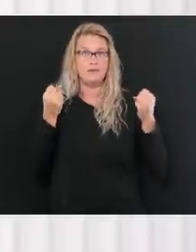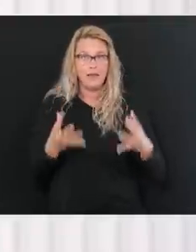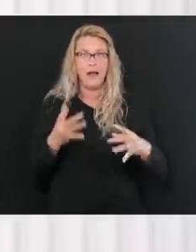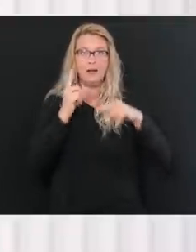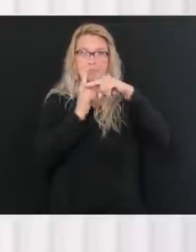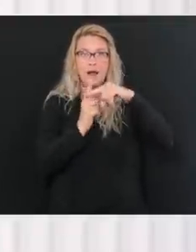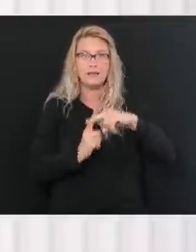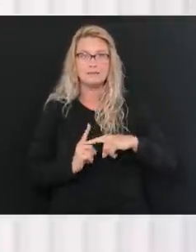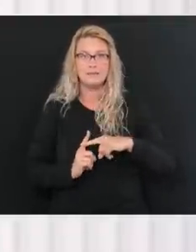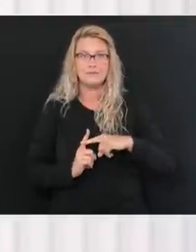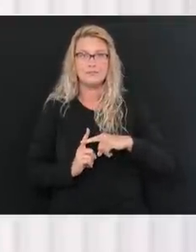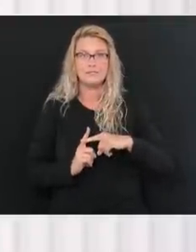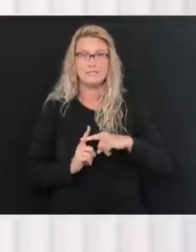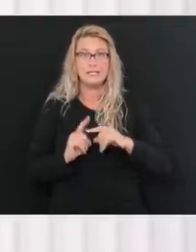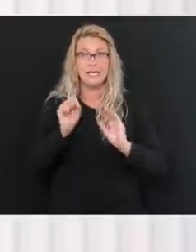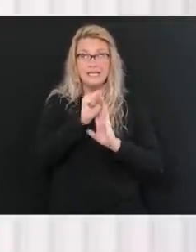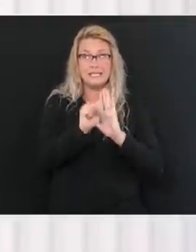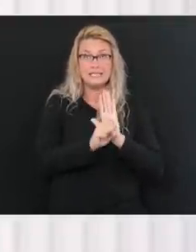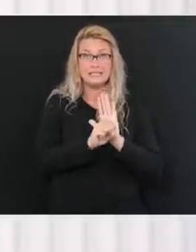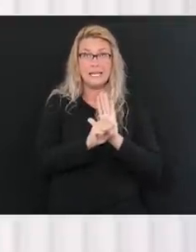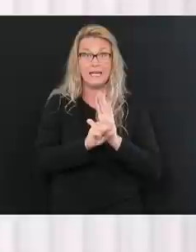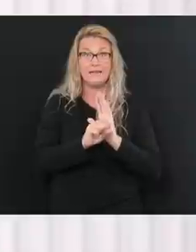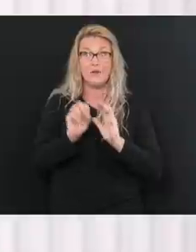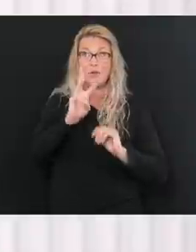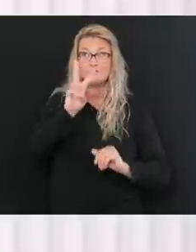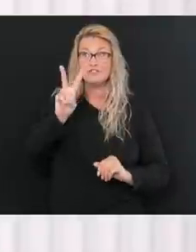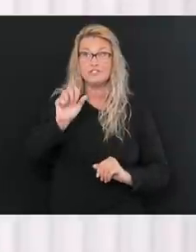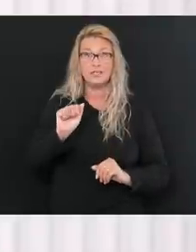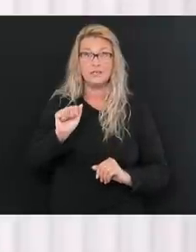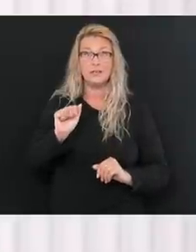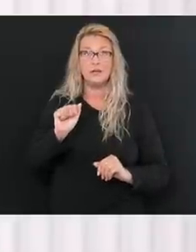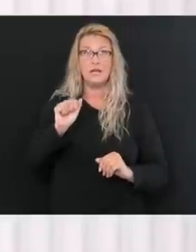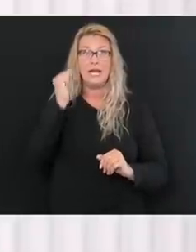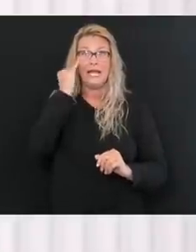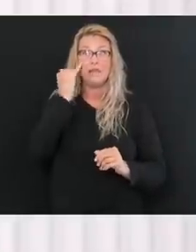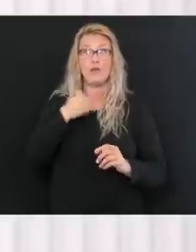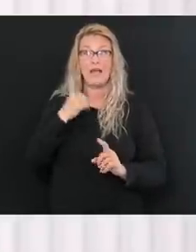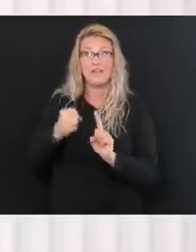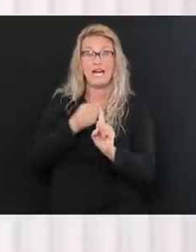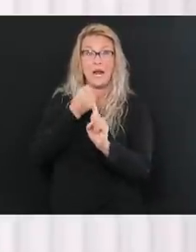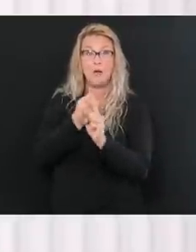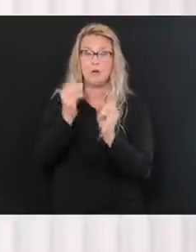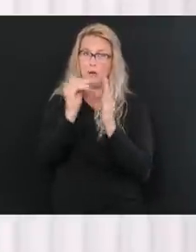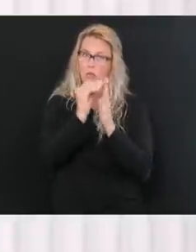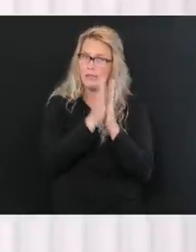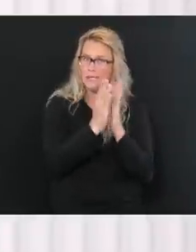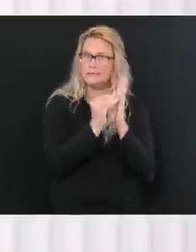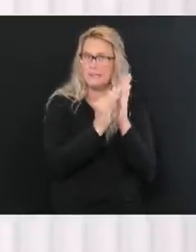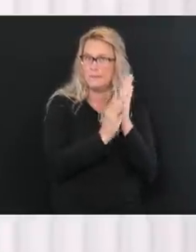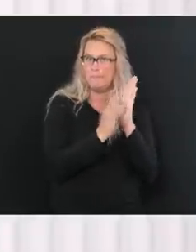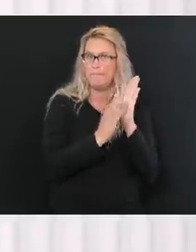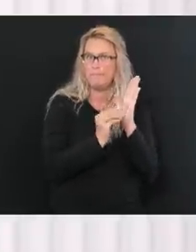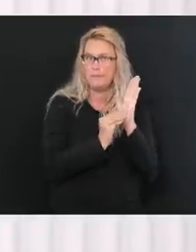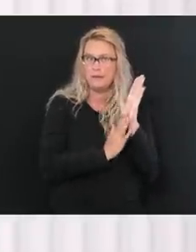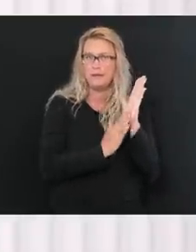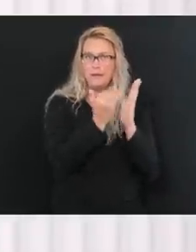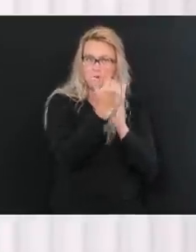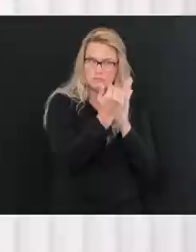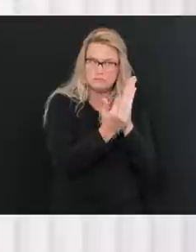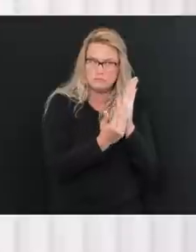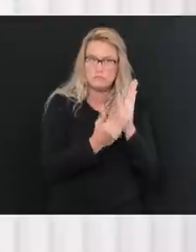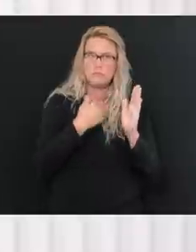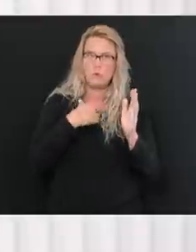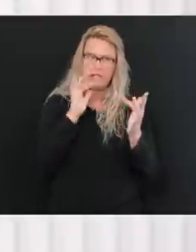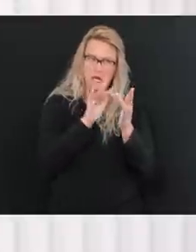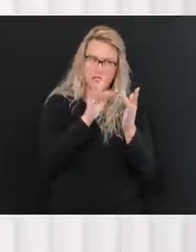several hospitals in the state of West Virginia. If those are outbreaks, we list those and we have those and we track those. Most of the positive